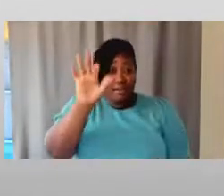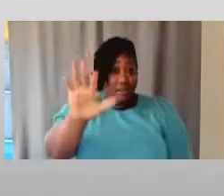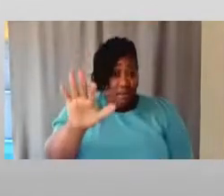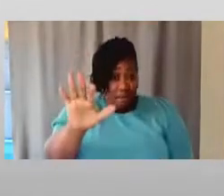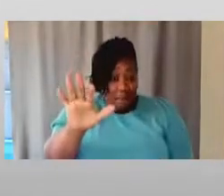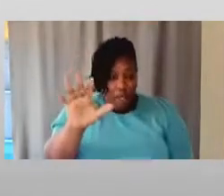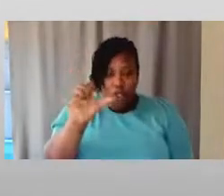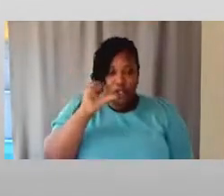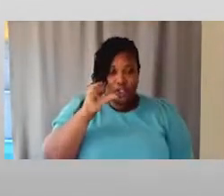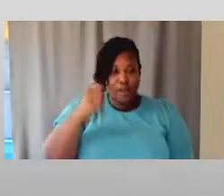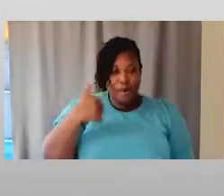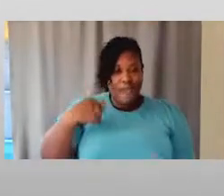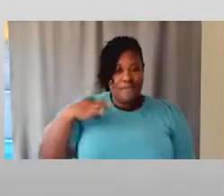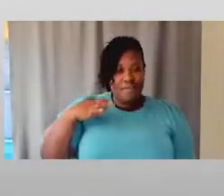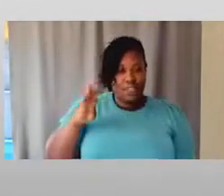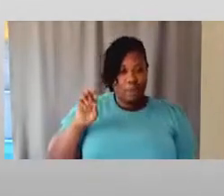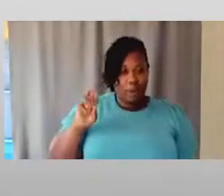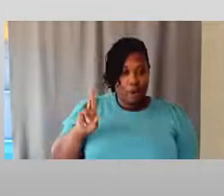events at a bar.